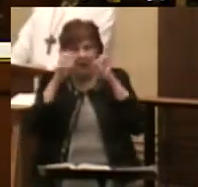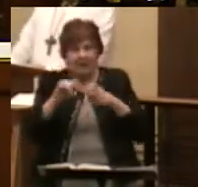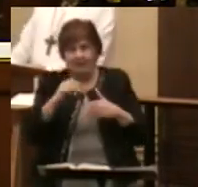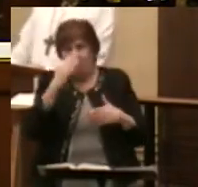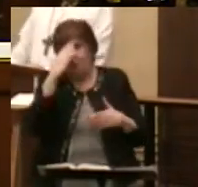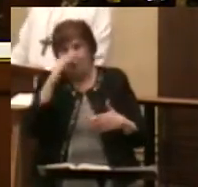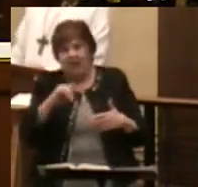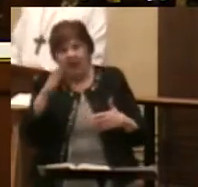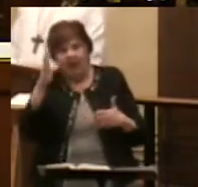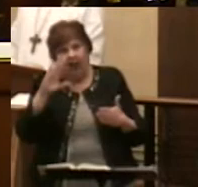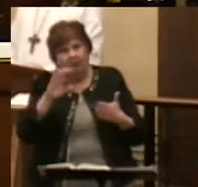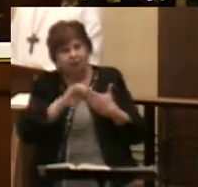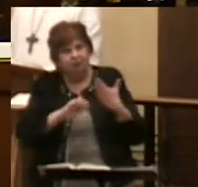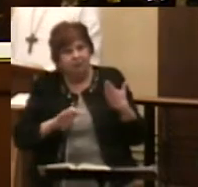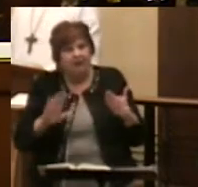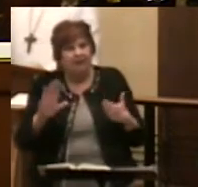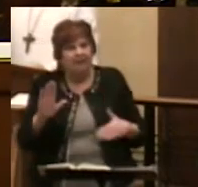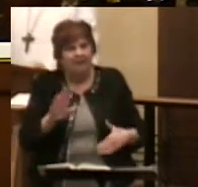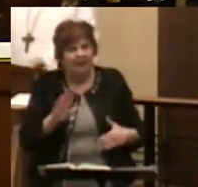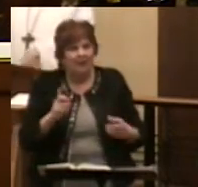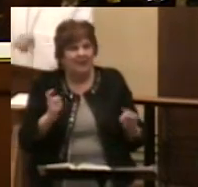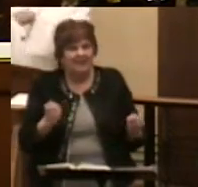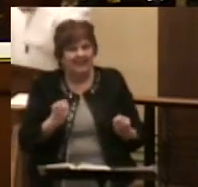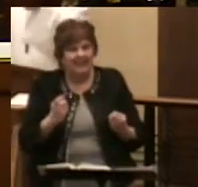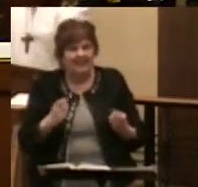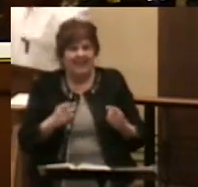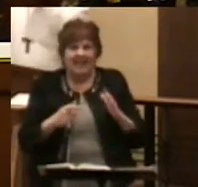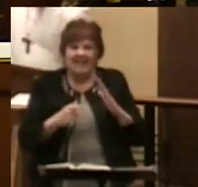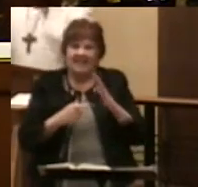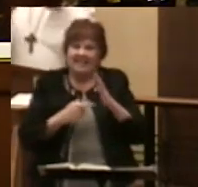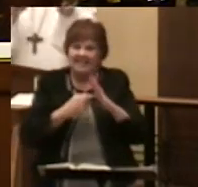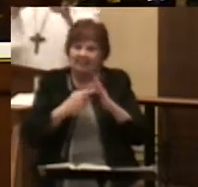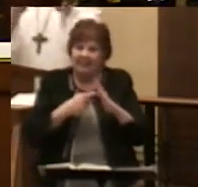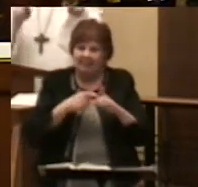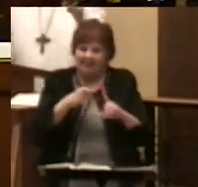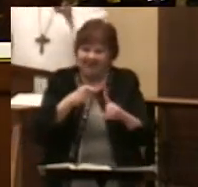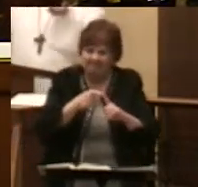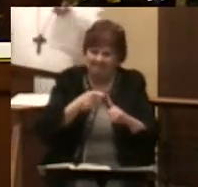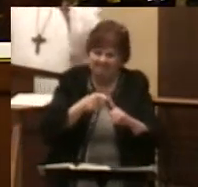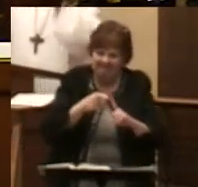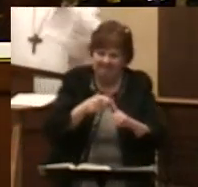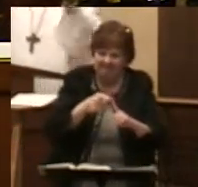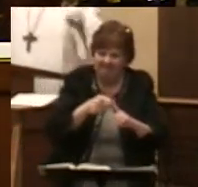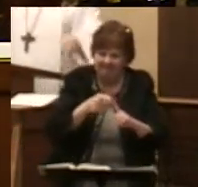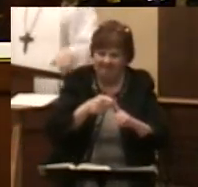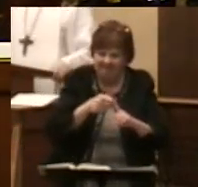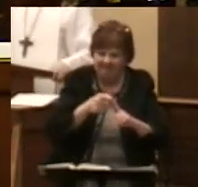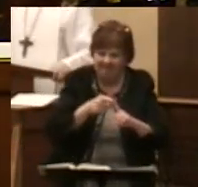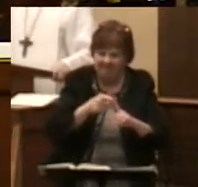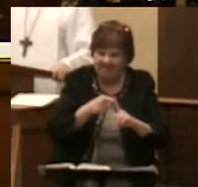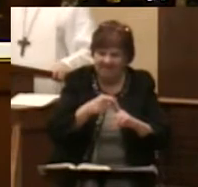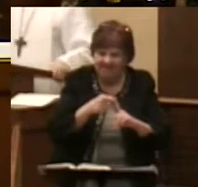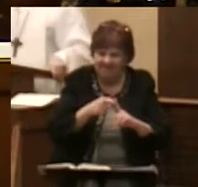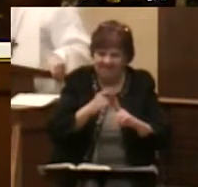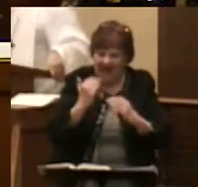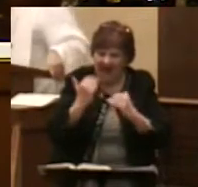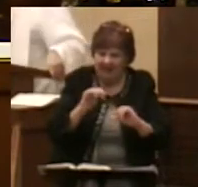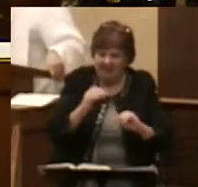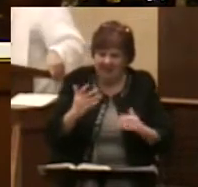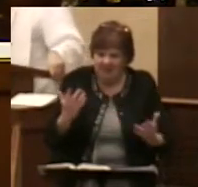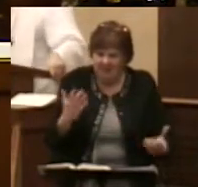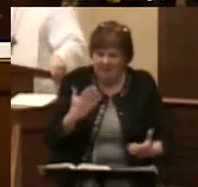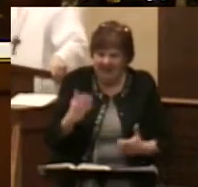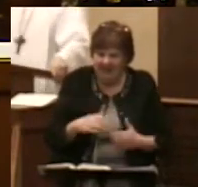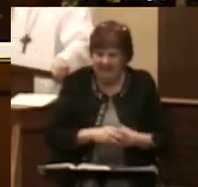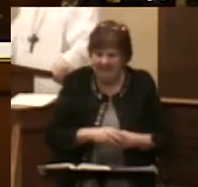their sin away but sometimes they poke and prod a little bit at this absolution and wonder what is the boundary of it. How far does it actually